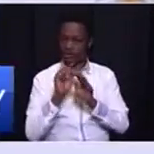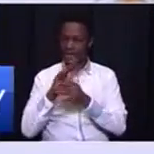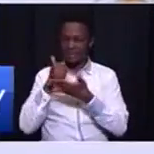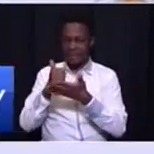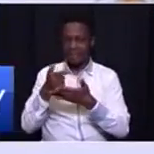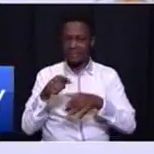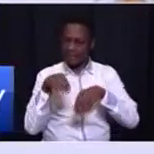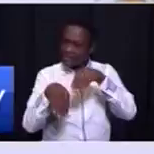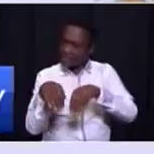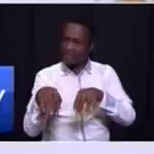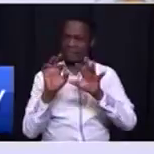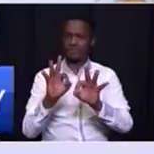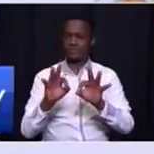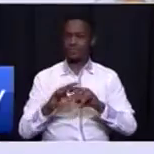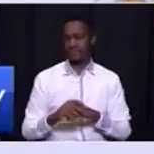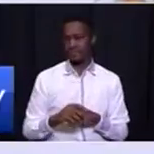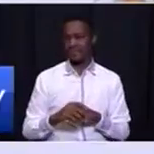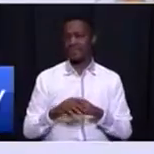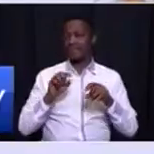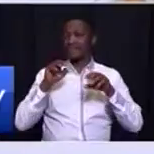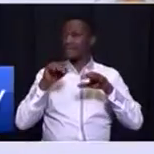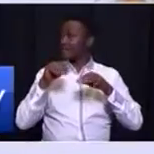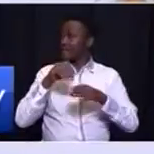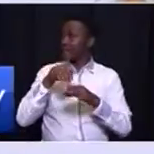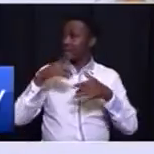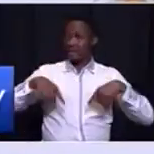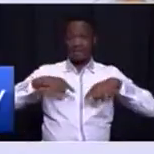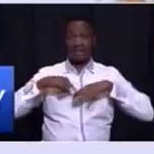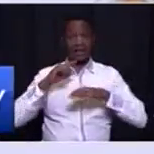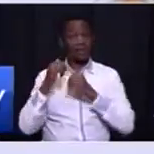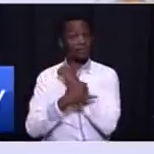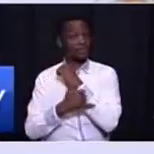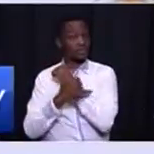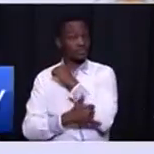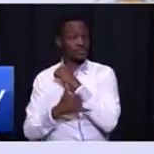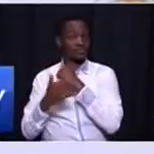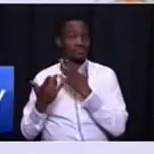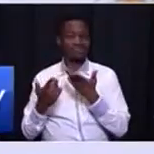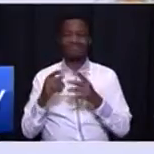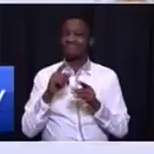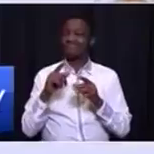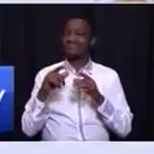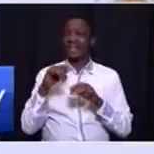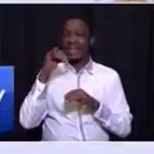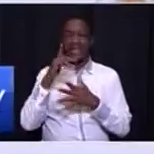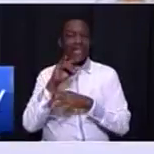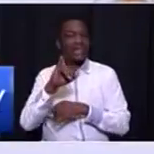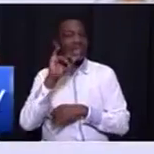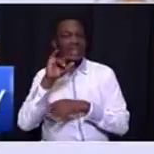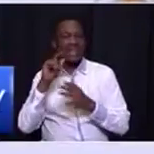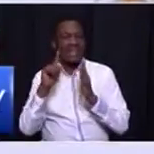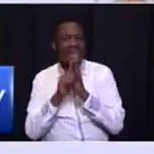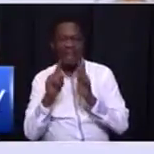properly. In our country, illicit mining is huge